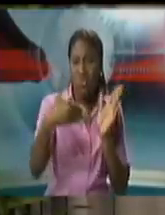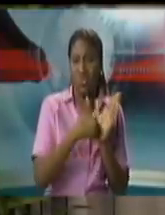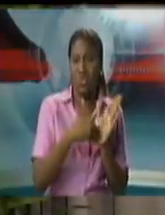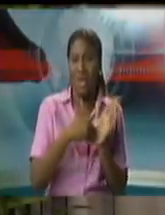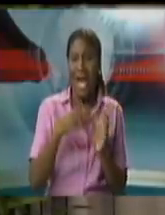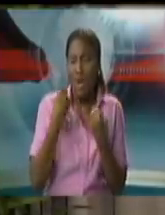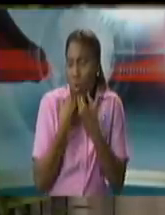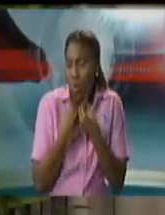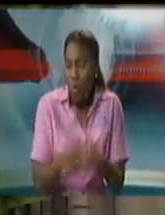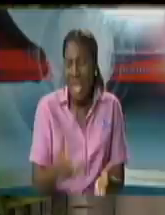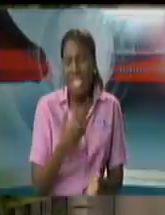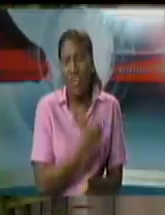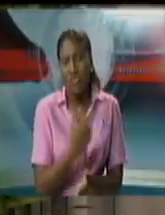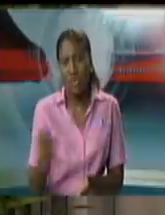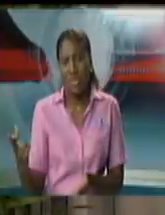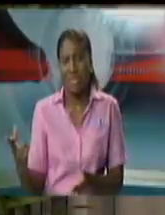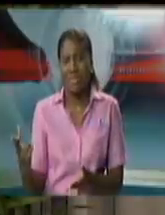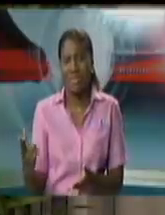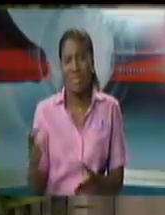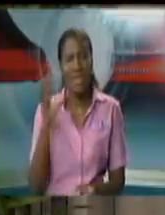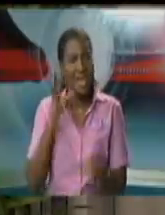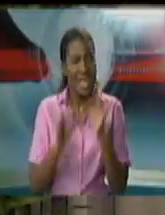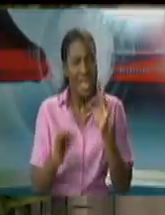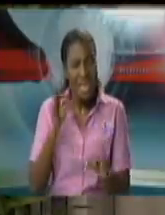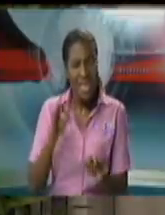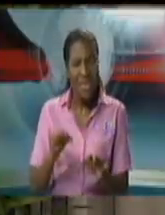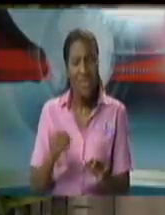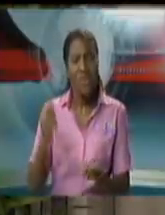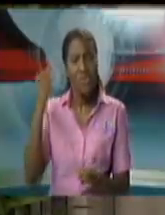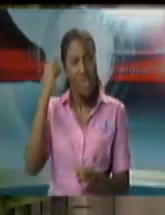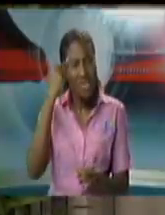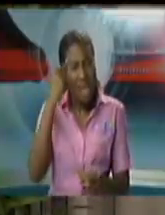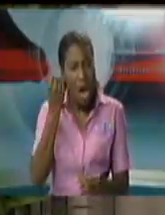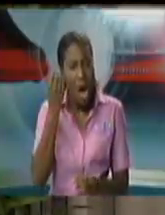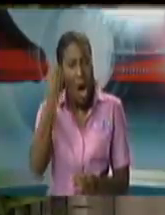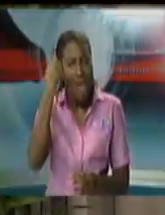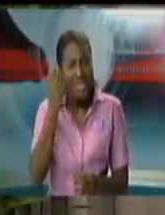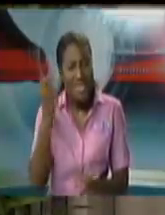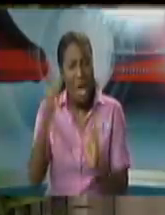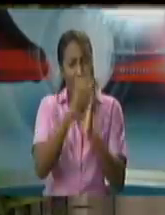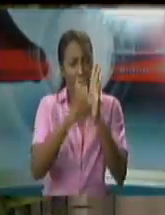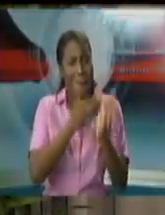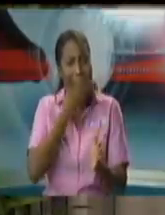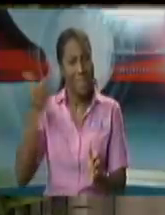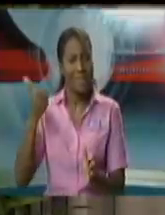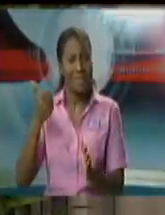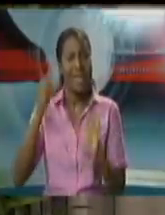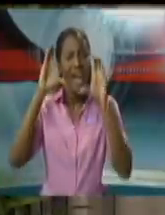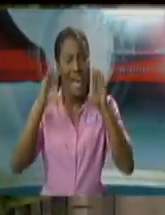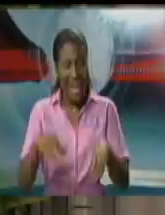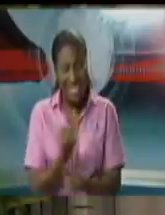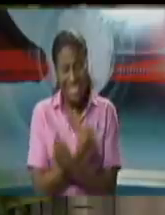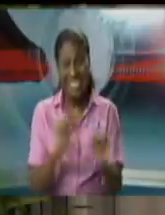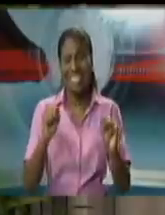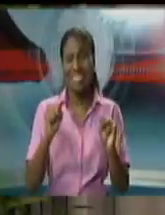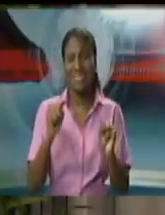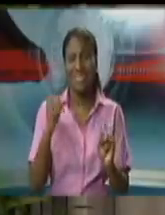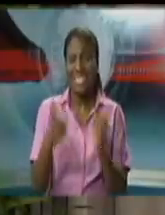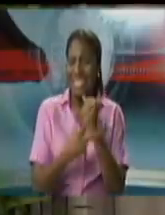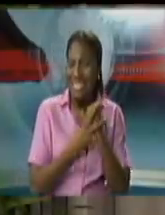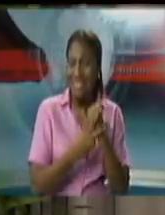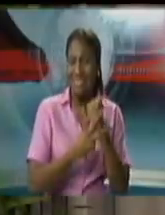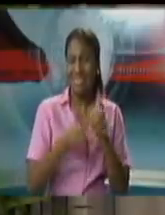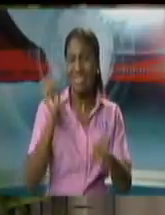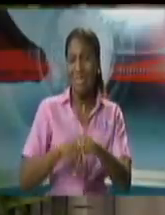if not on a bipartisan basis but by way of clarification through a process I really want to encourage